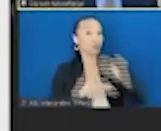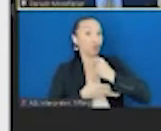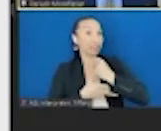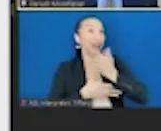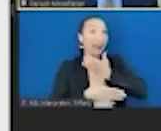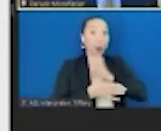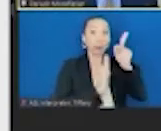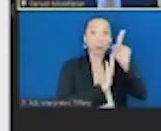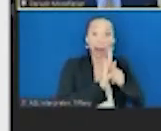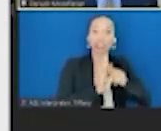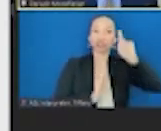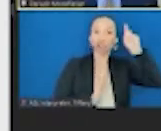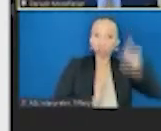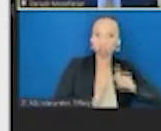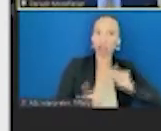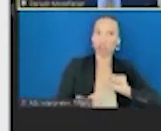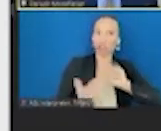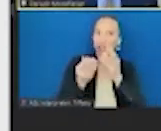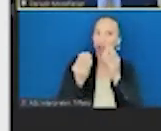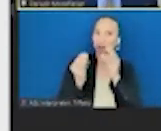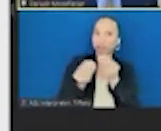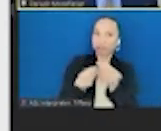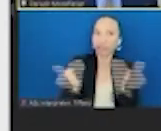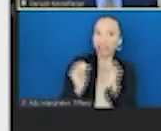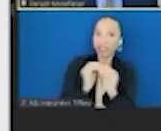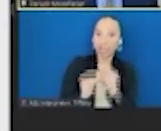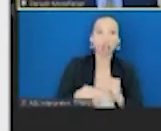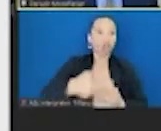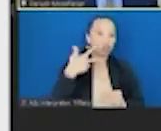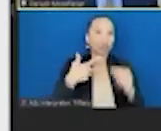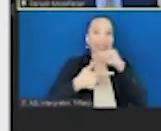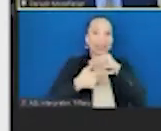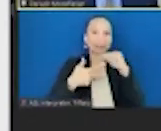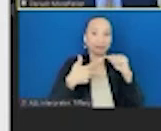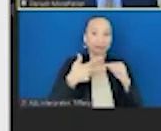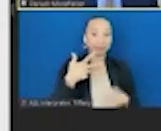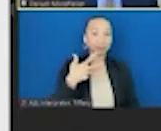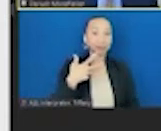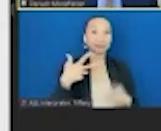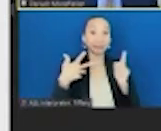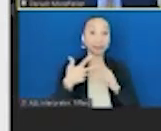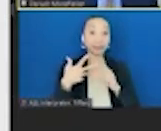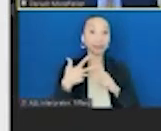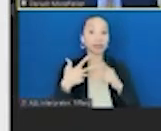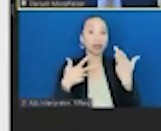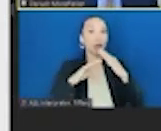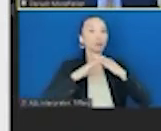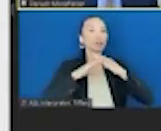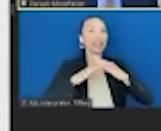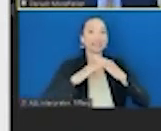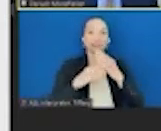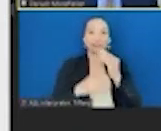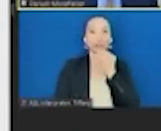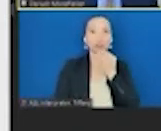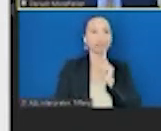reimagined U.S. food policy needs to address in three tiers. First, there are protective foods. There are foods that are really good for us. And